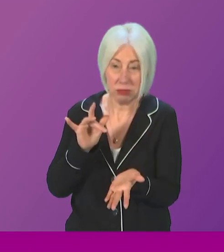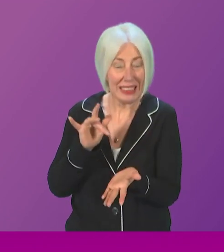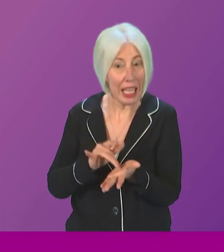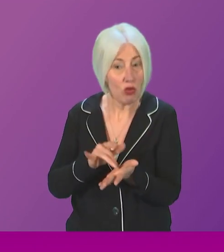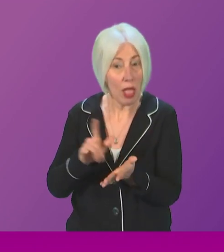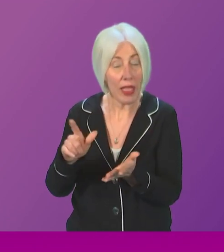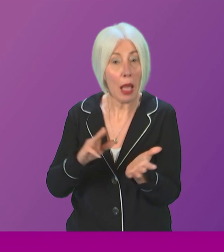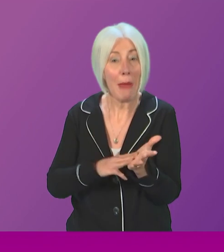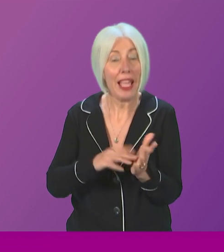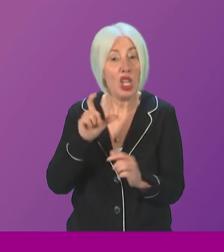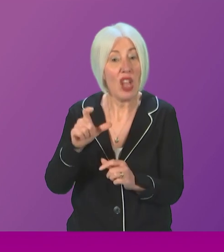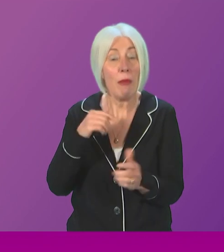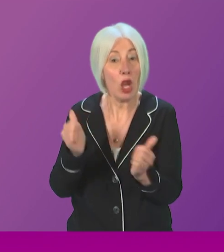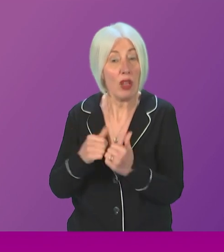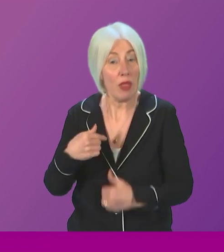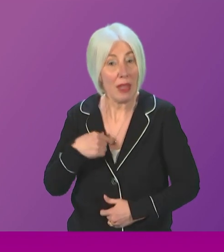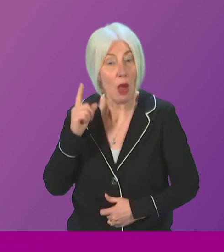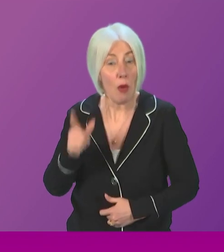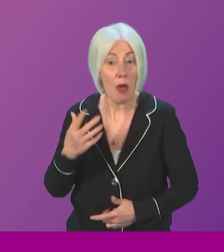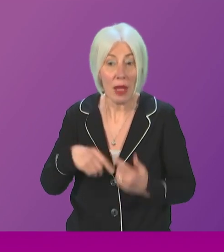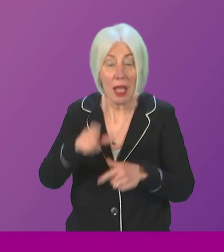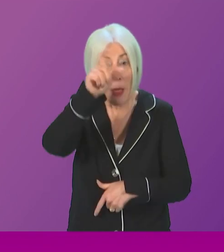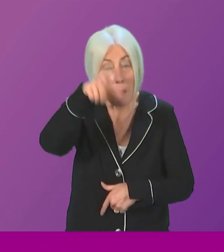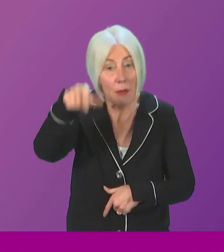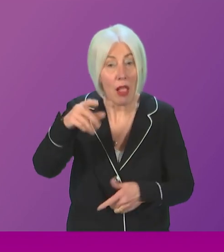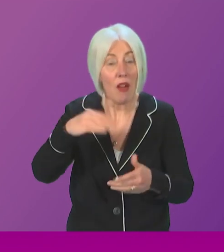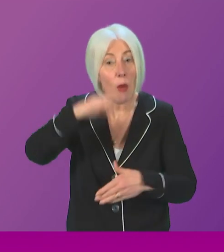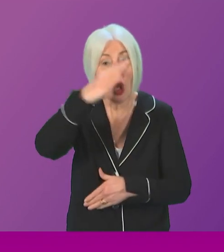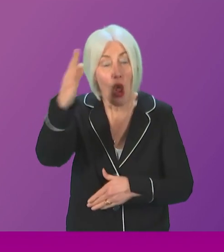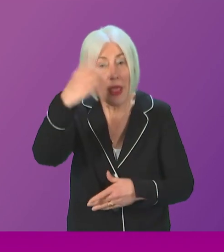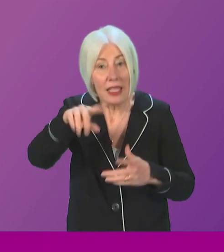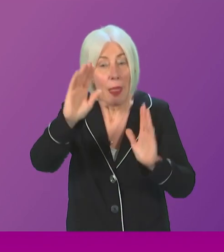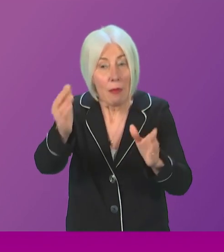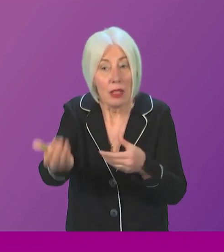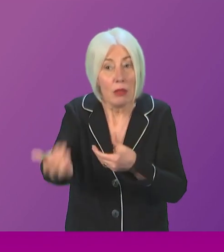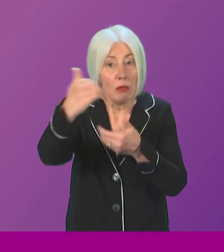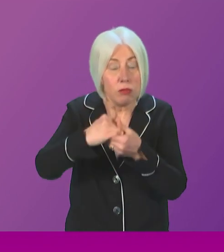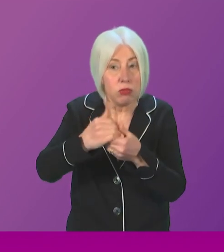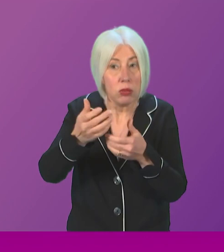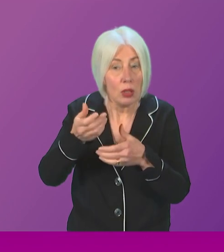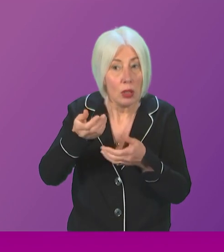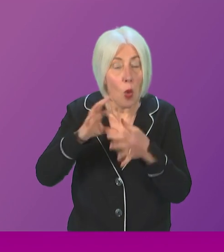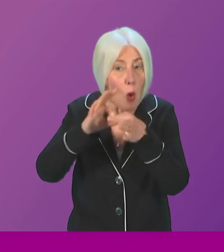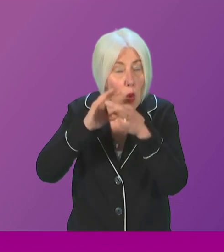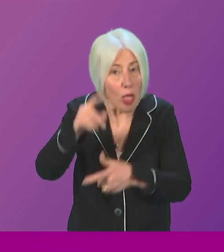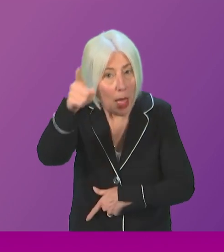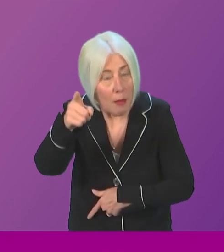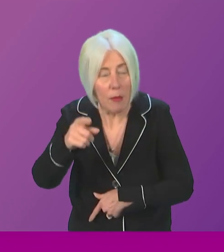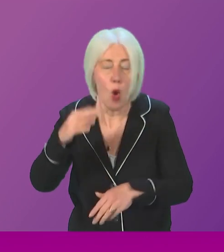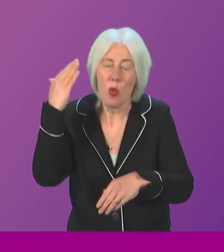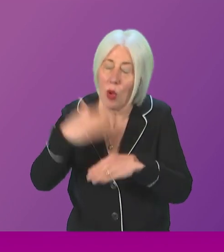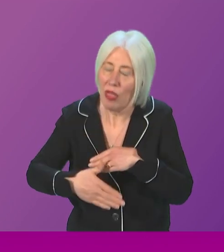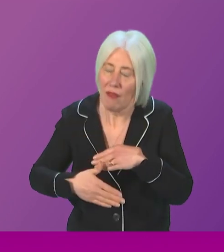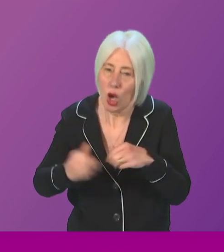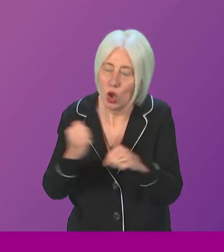will absolutely agree with this, we must take the workers of the North-East with us. As I've already said, we will never do to the North-East